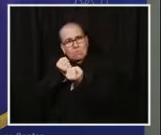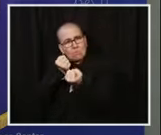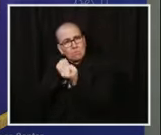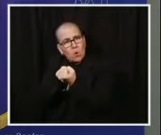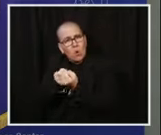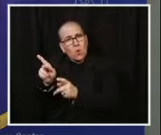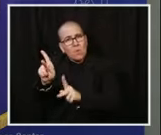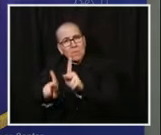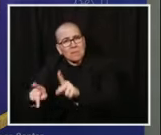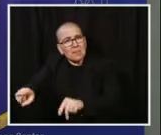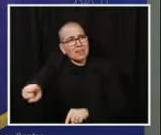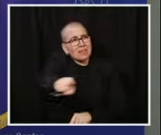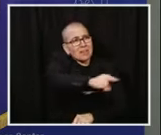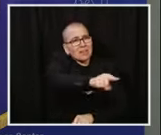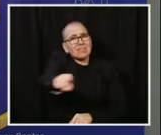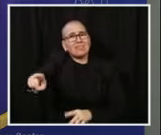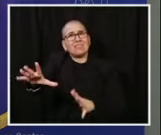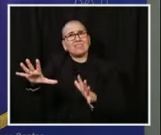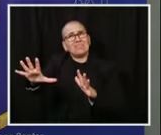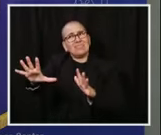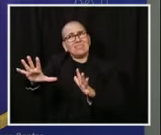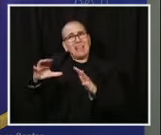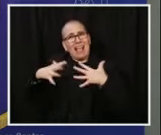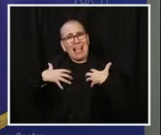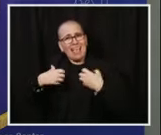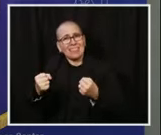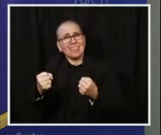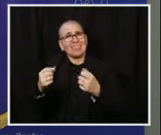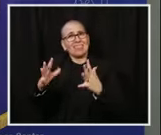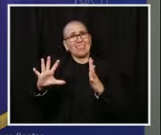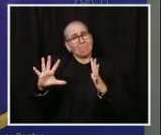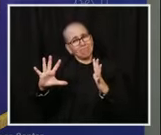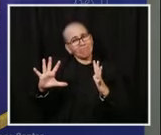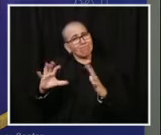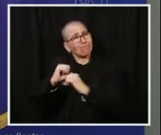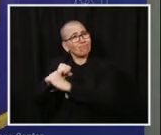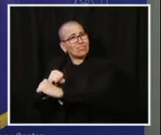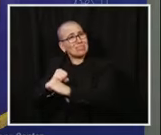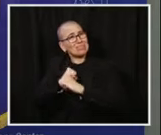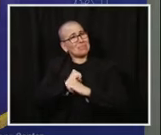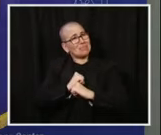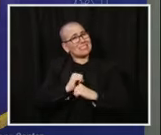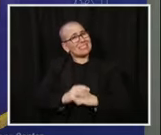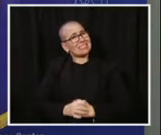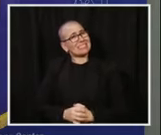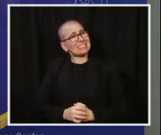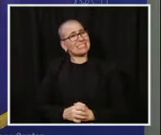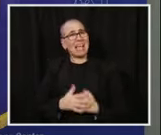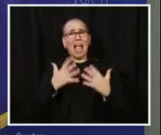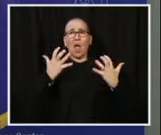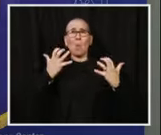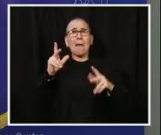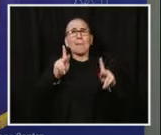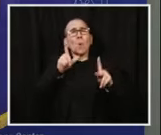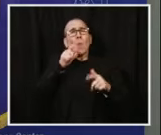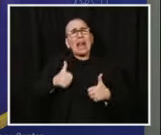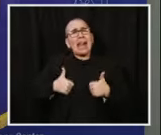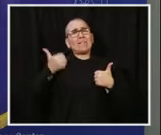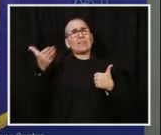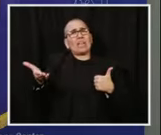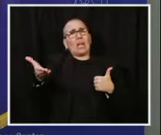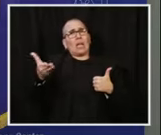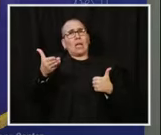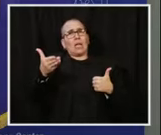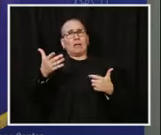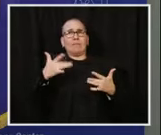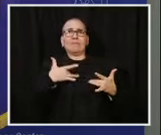see their families and friends without being afraid that they will contract this virus or give it to one of their friends. All of our citizens are important.